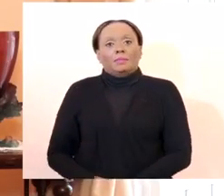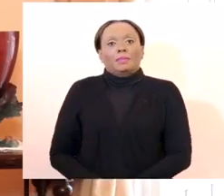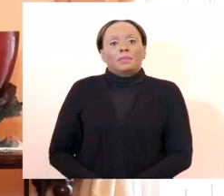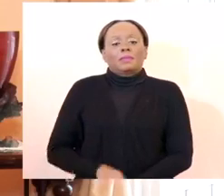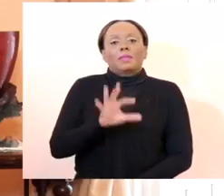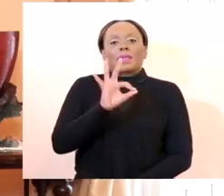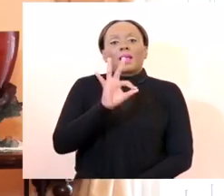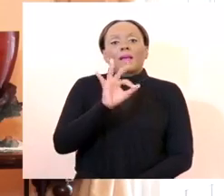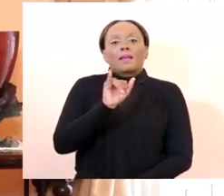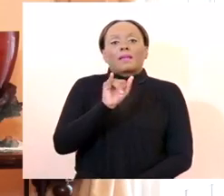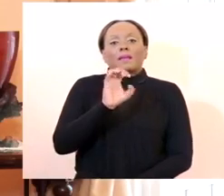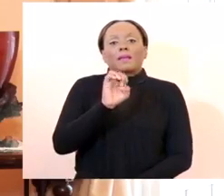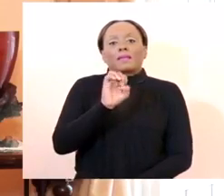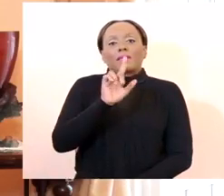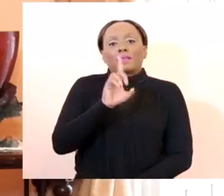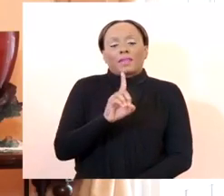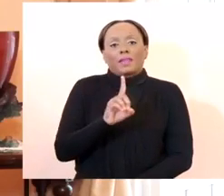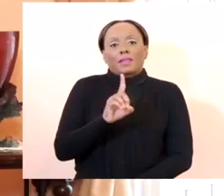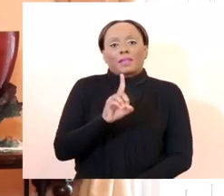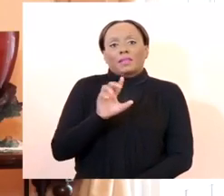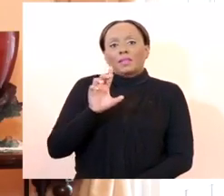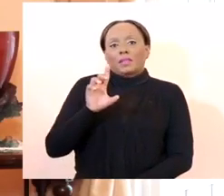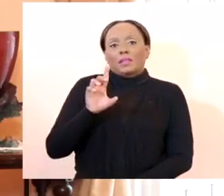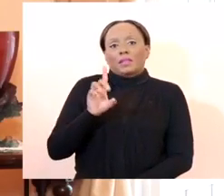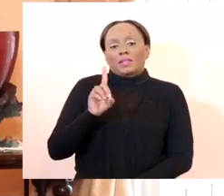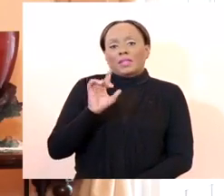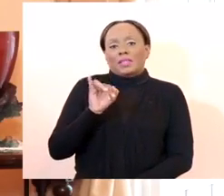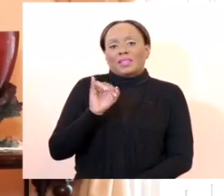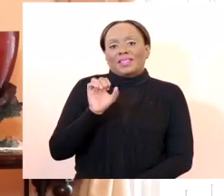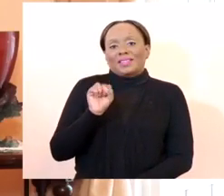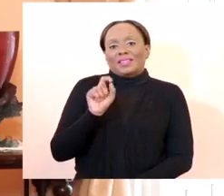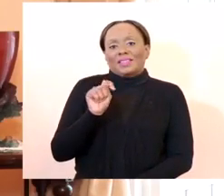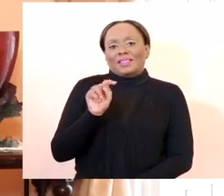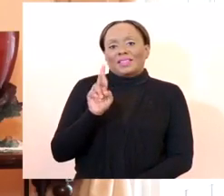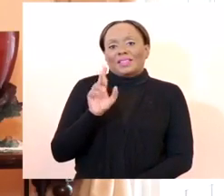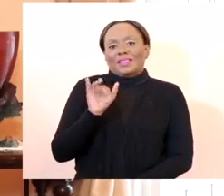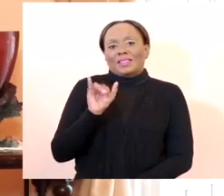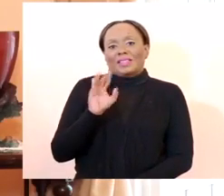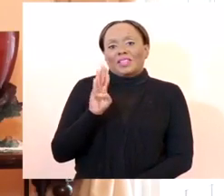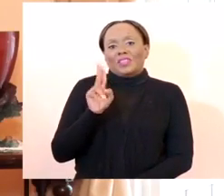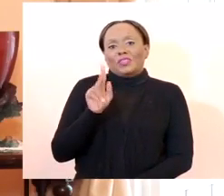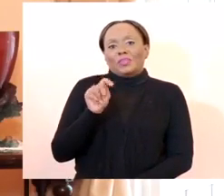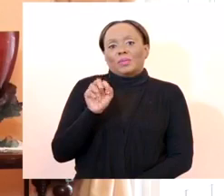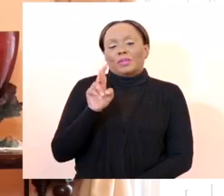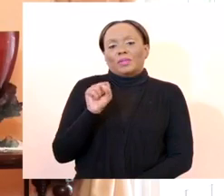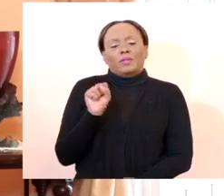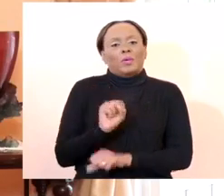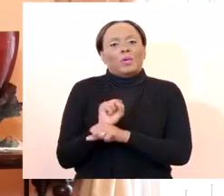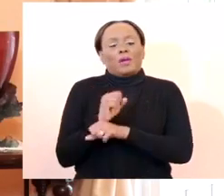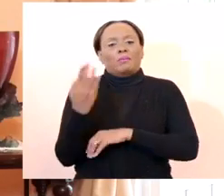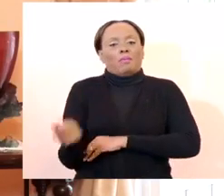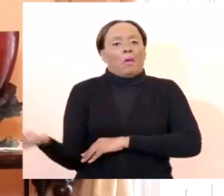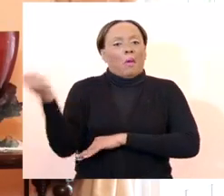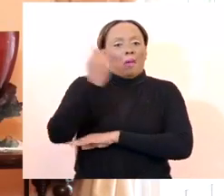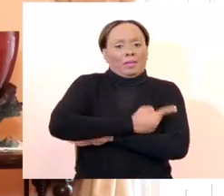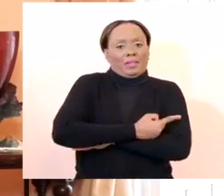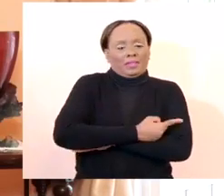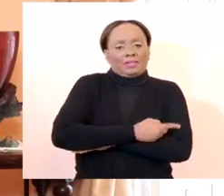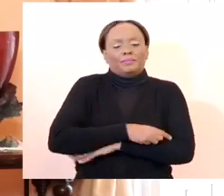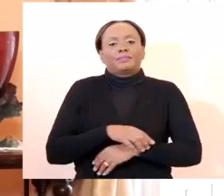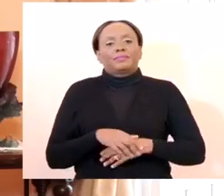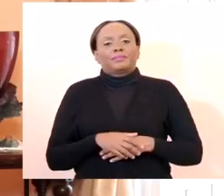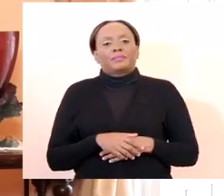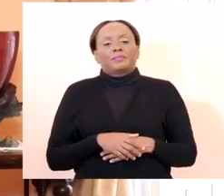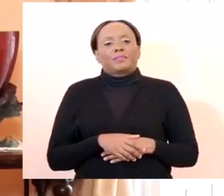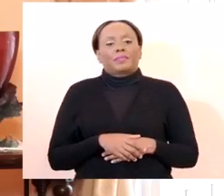be allowed to operate for the entire day. And when we say for the entire day, we're really talking about 24-7. Gasoline